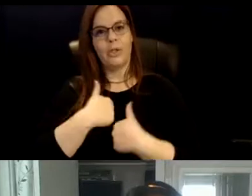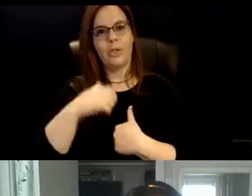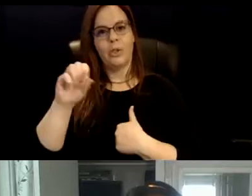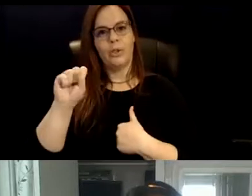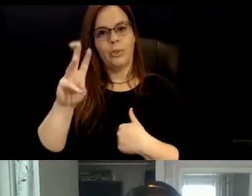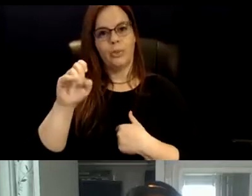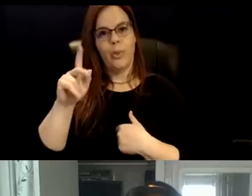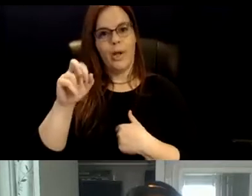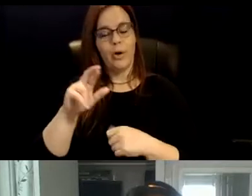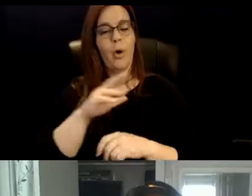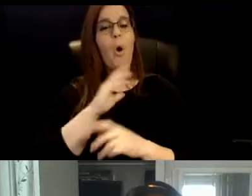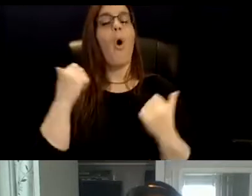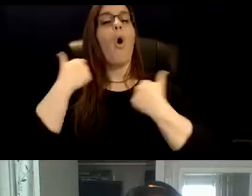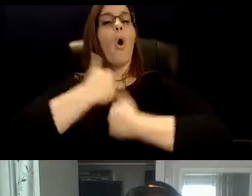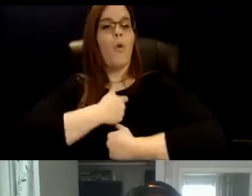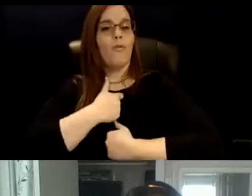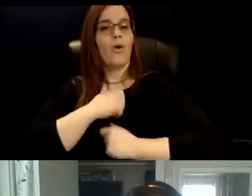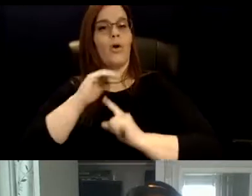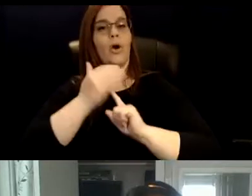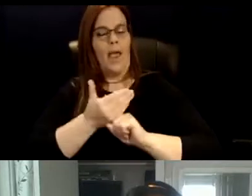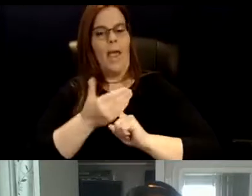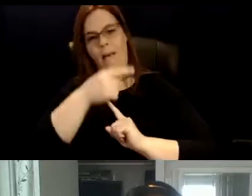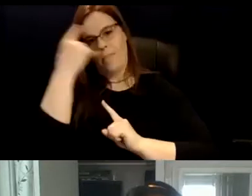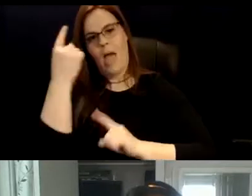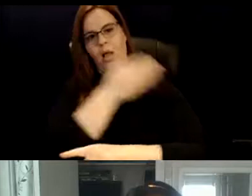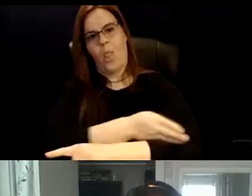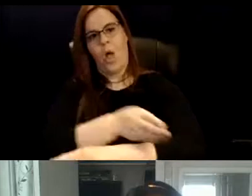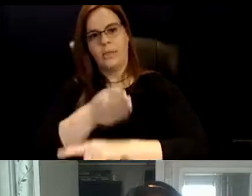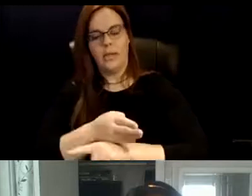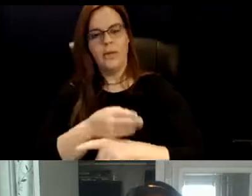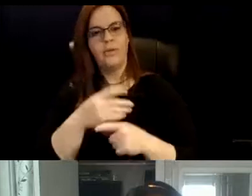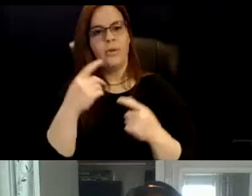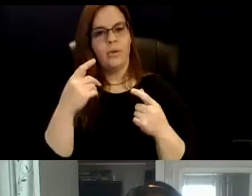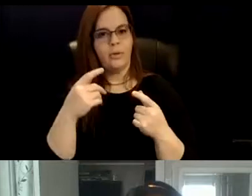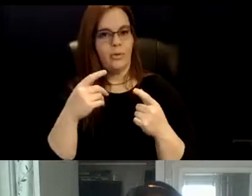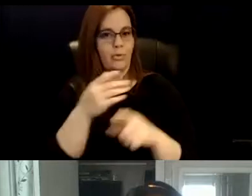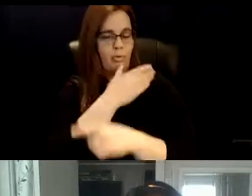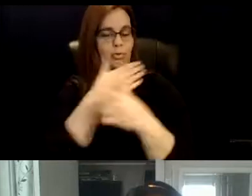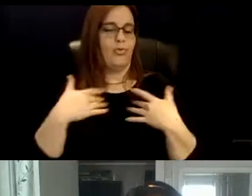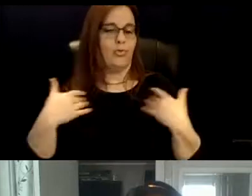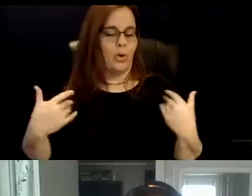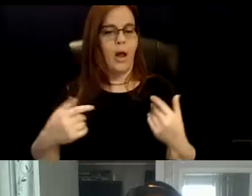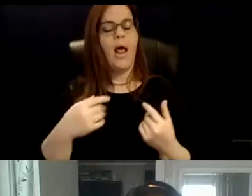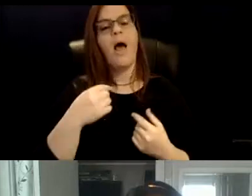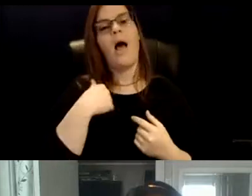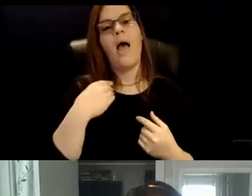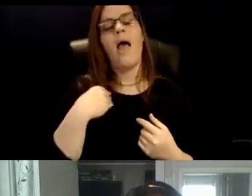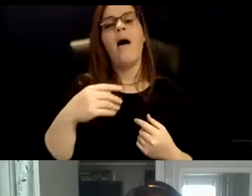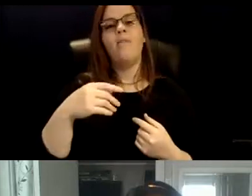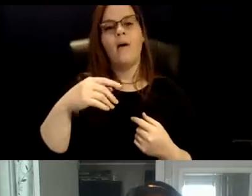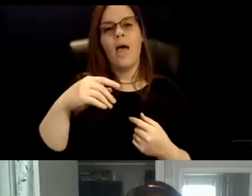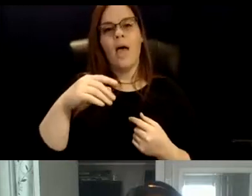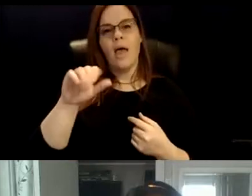long sleeve shirt. I have a a wrapped amethyst and a white cord around my neck,